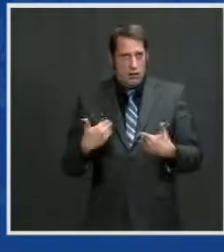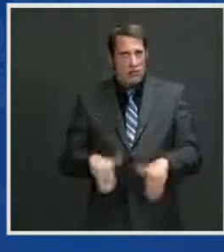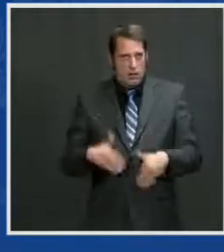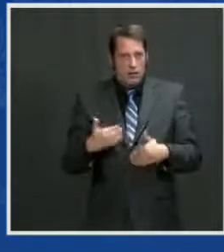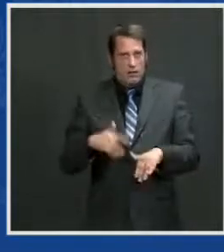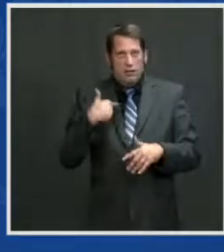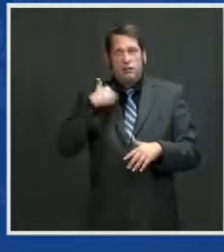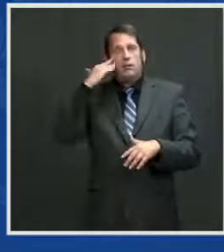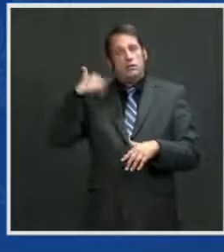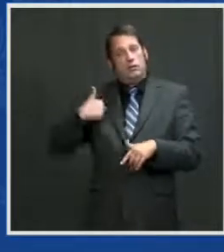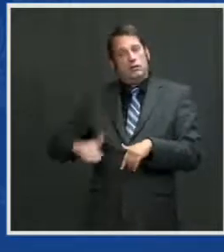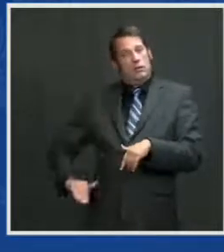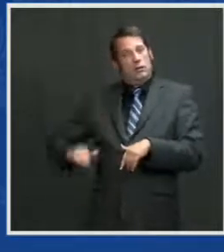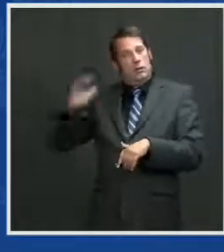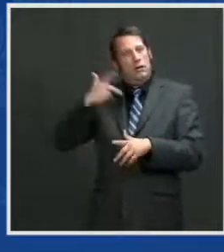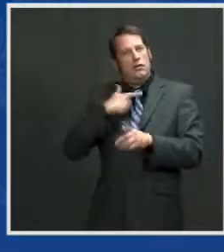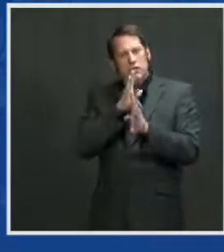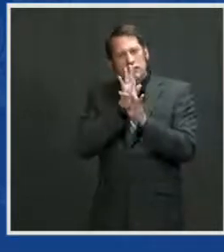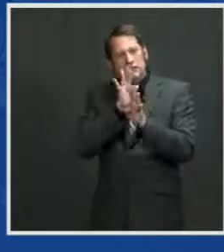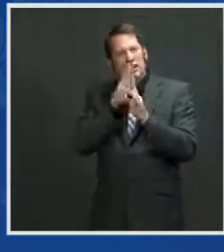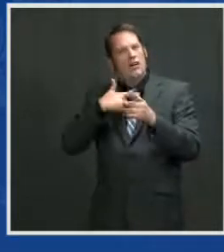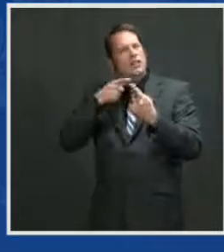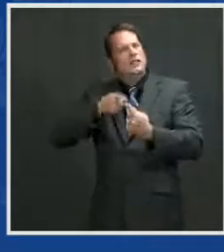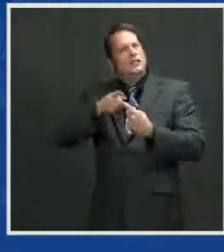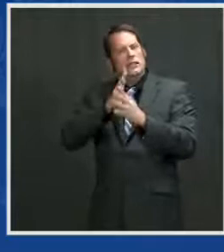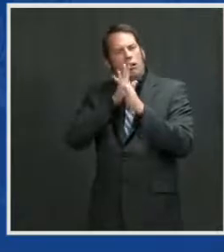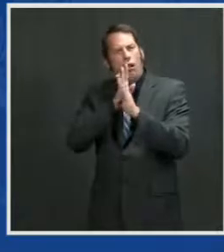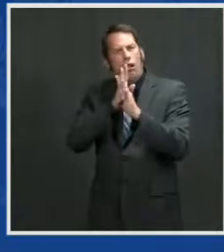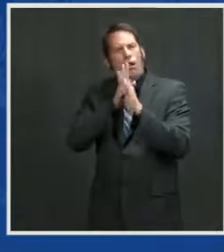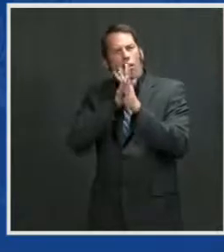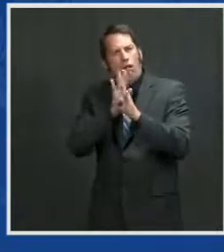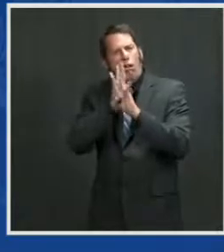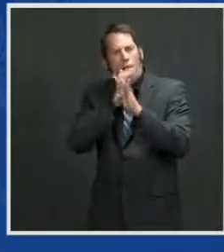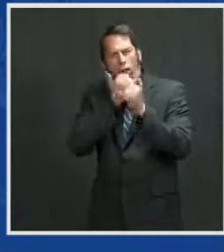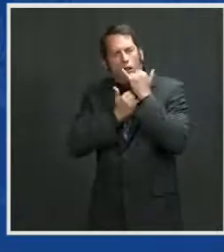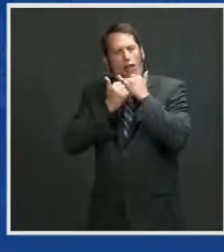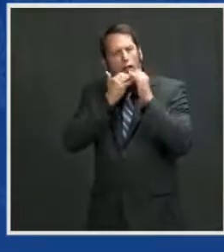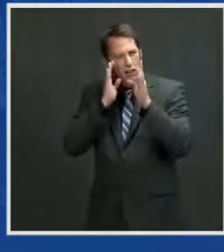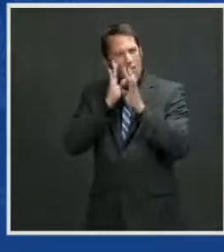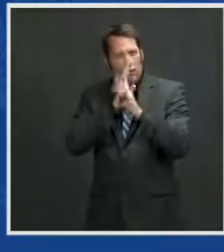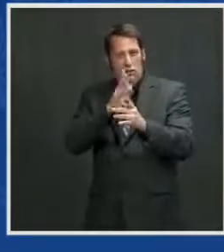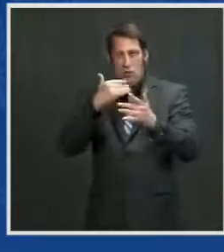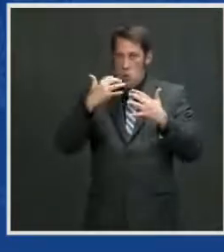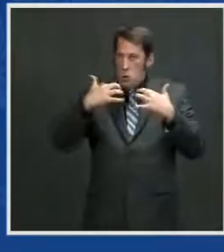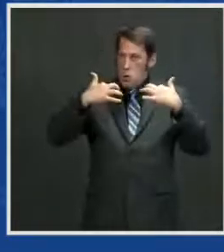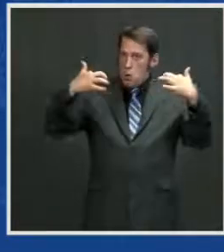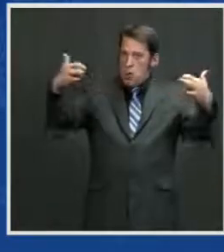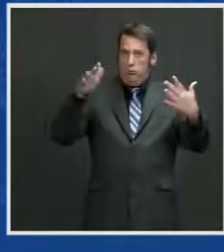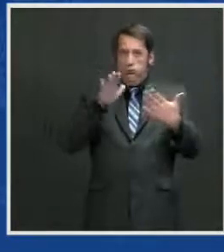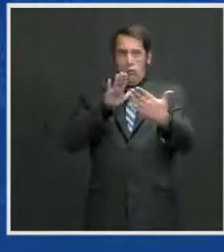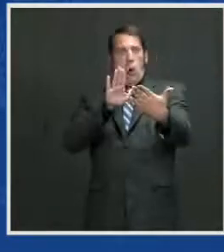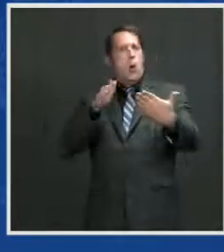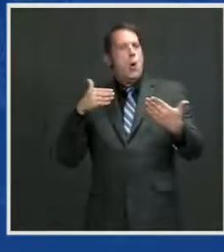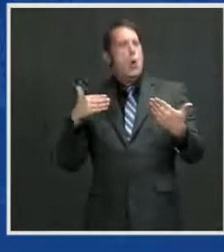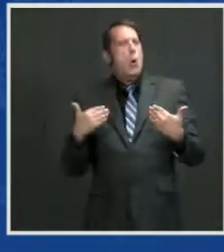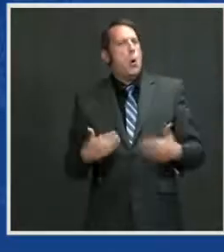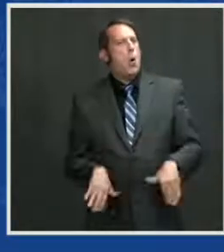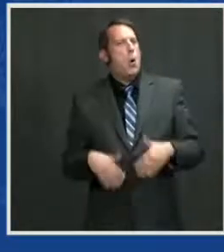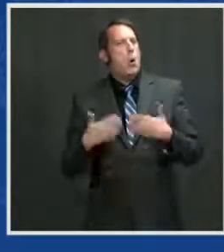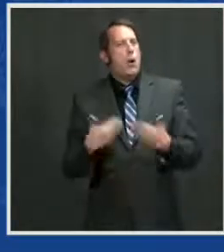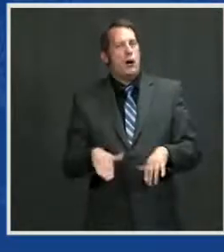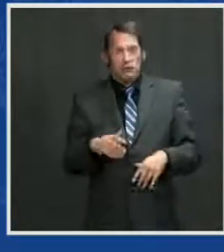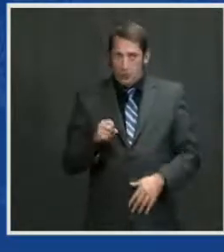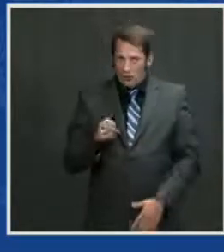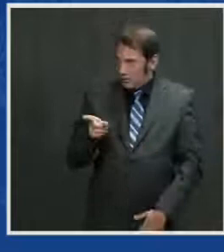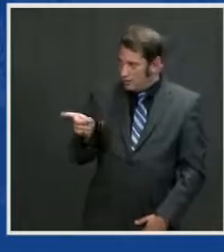I had great difficulty speaking in front of other people. And so, I expect that when you're President, you'll remember me.